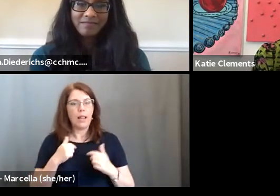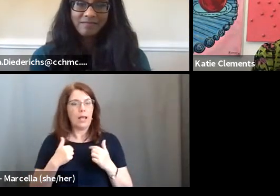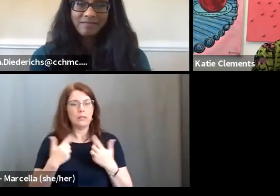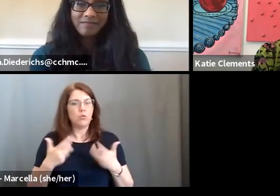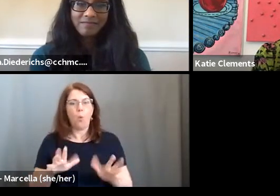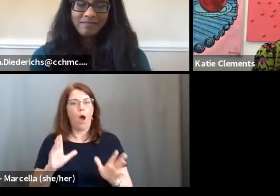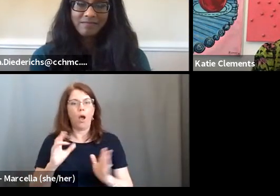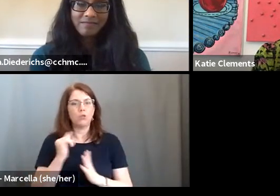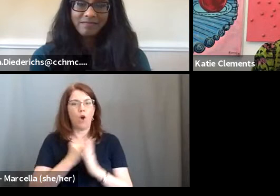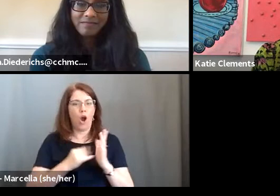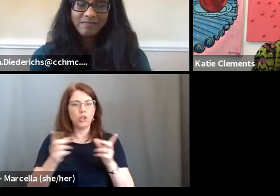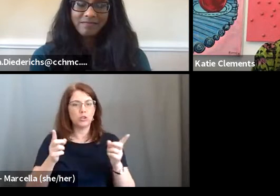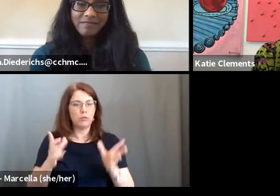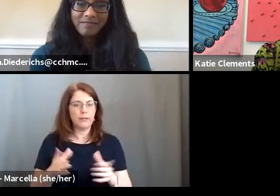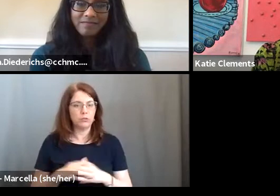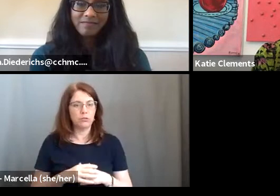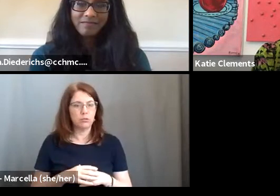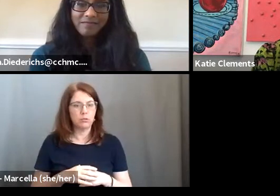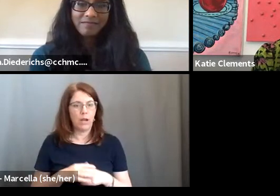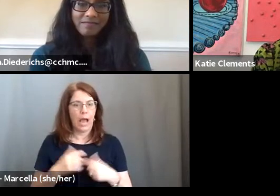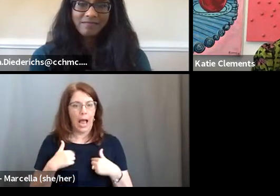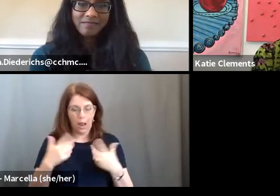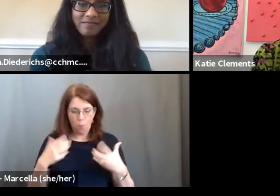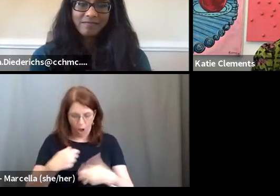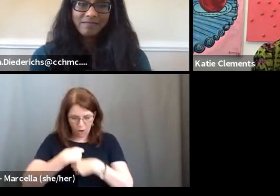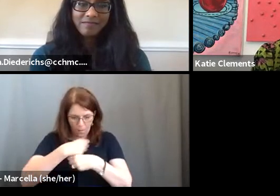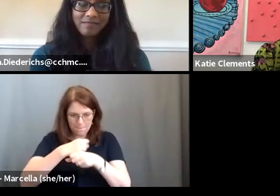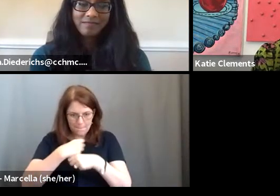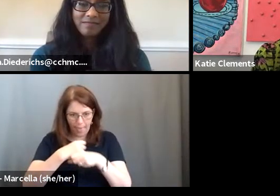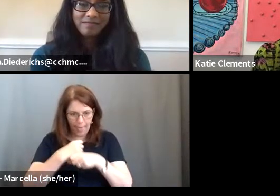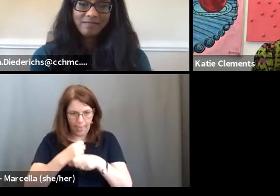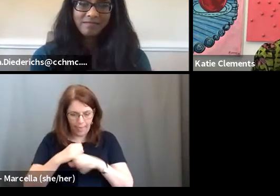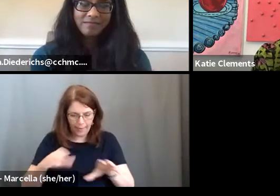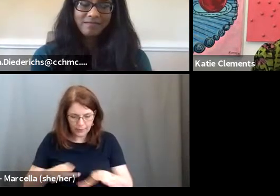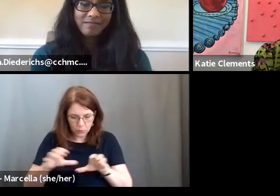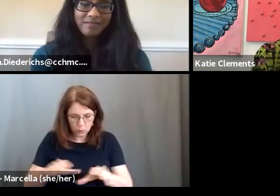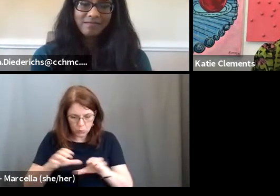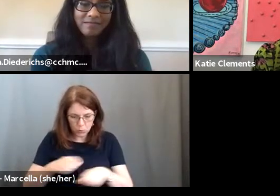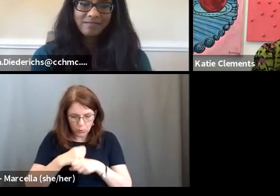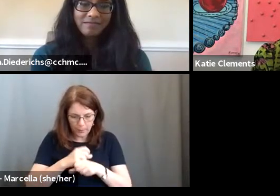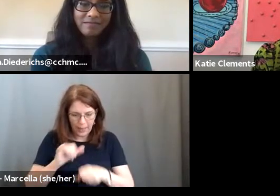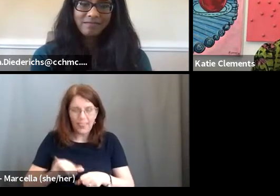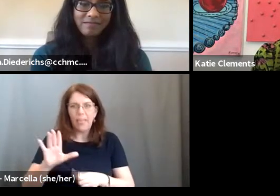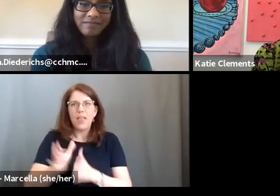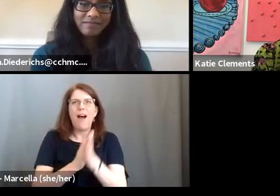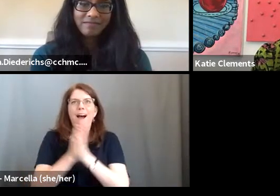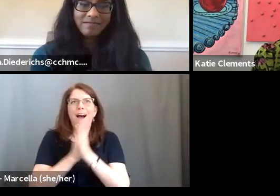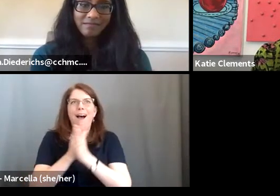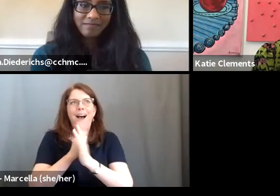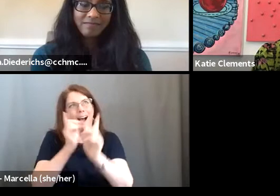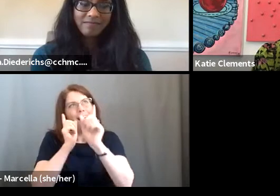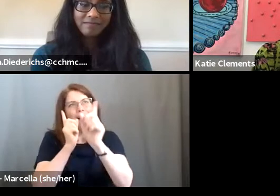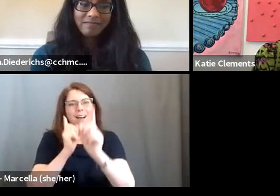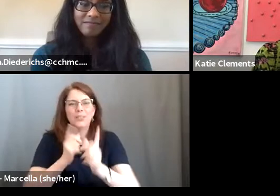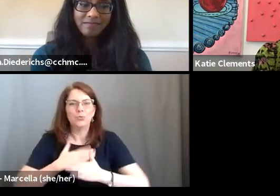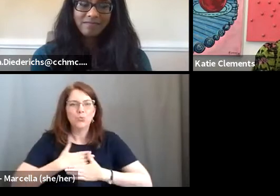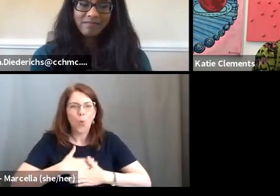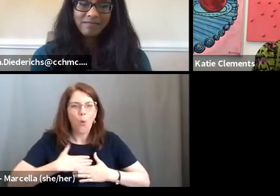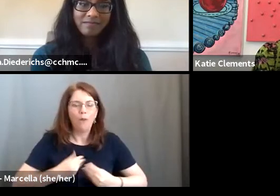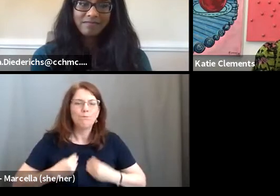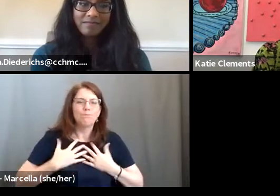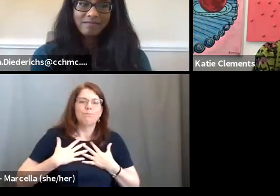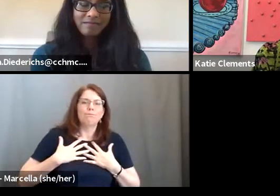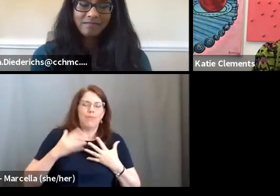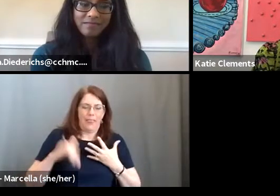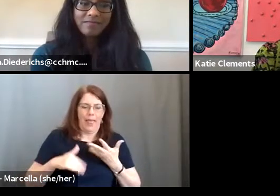director. They really want to be making things. They, that's their joy and that's their passion and that's what they should keep doing. I think